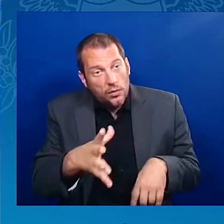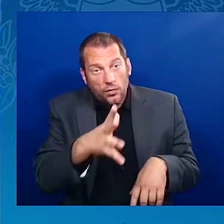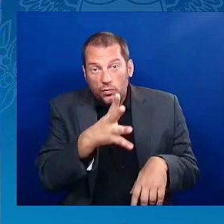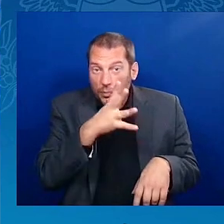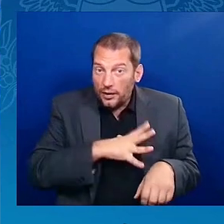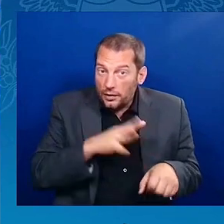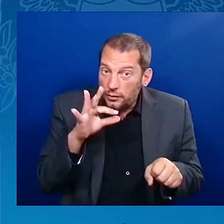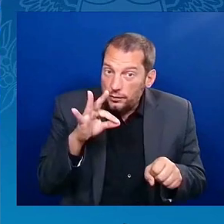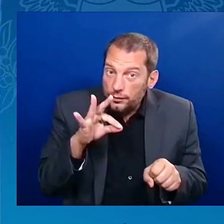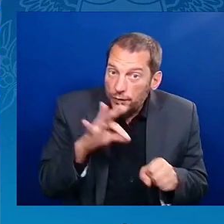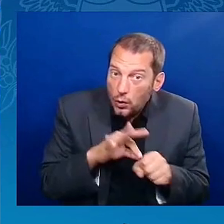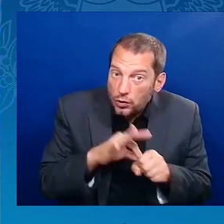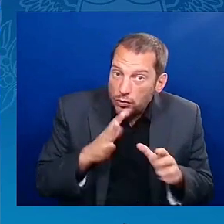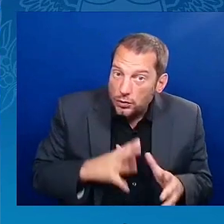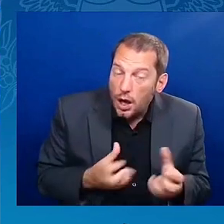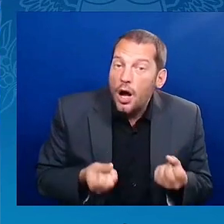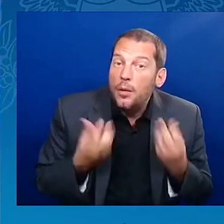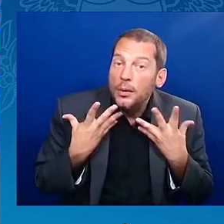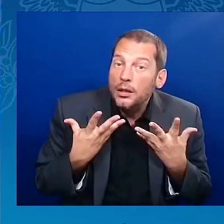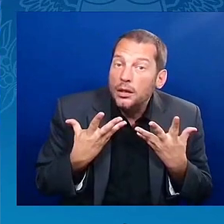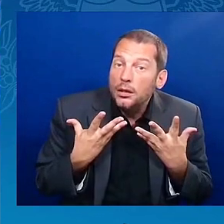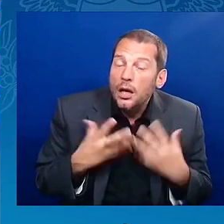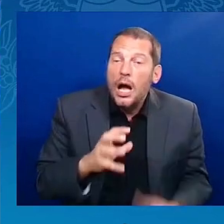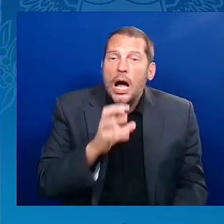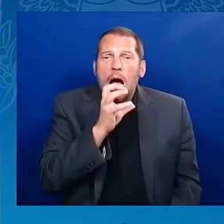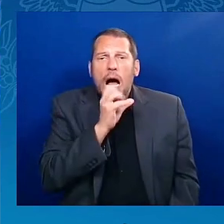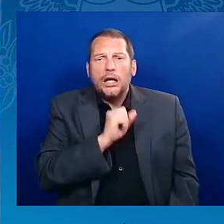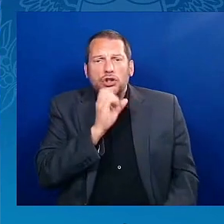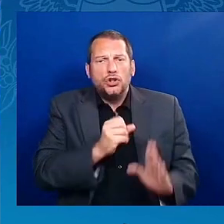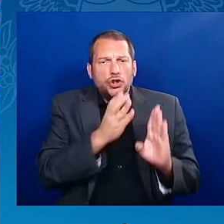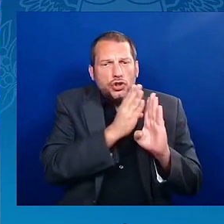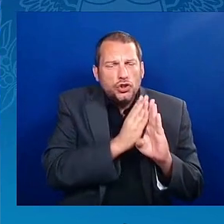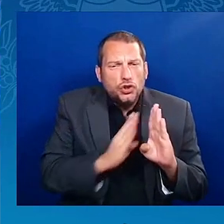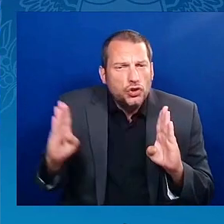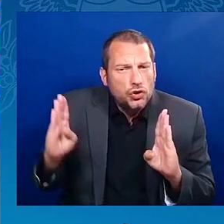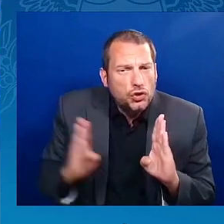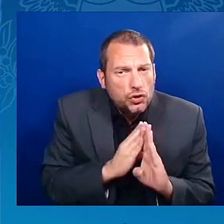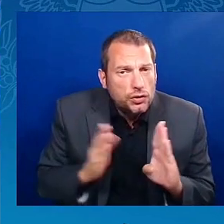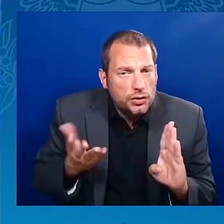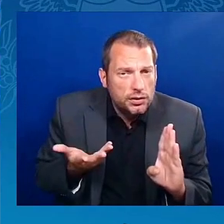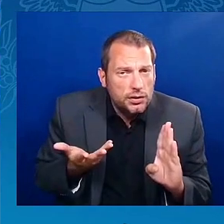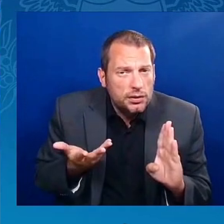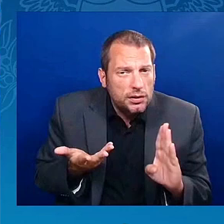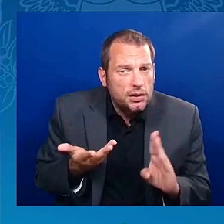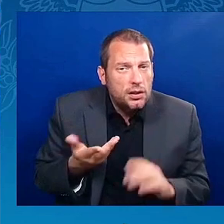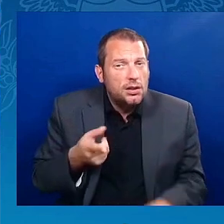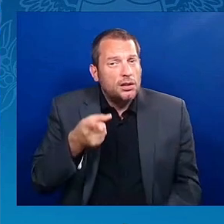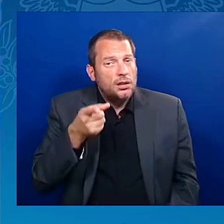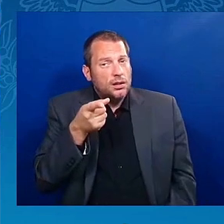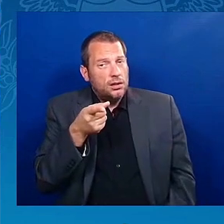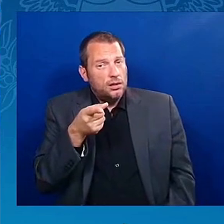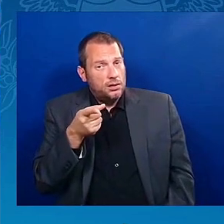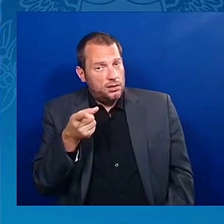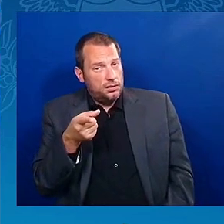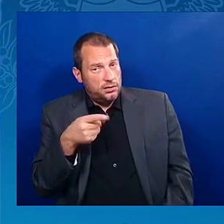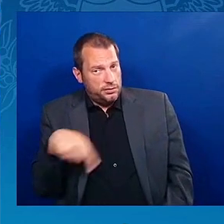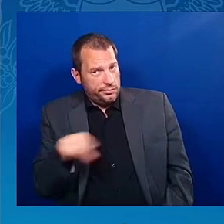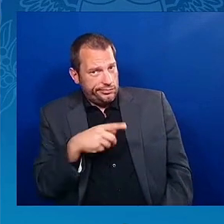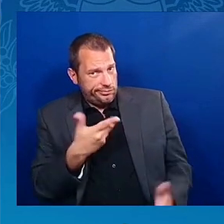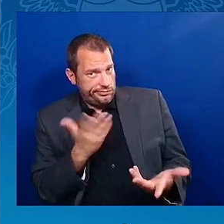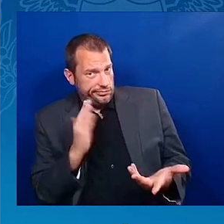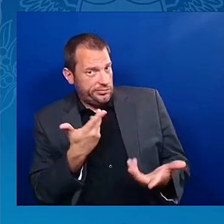If you ain't got no voting power, you talking about reparations. Ain't nobody finna give you no reparations and you don't vote?